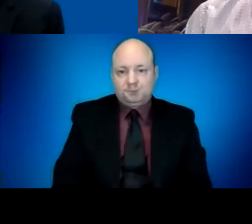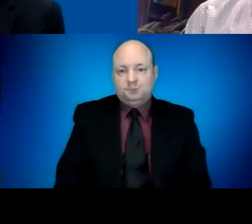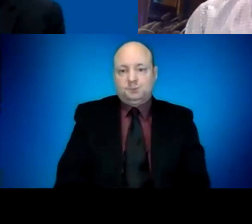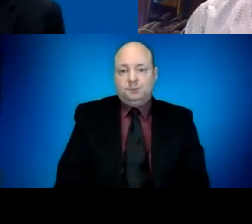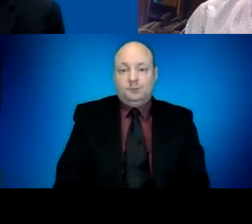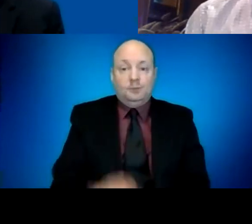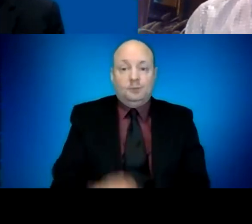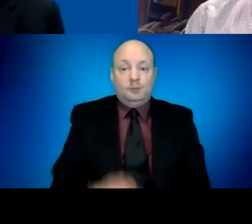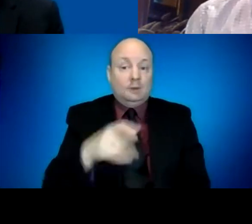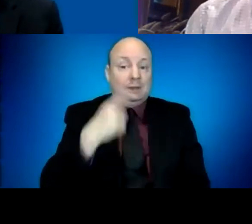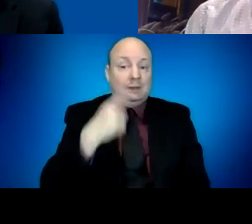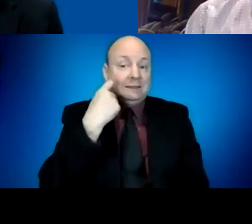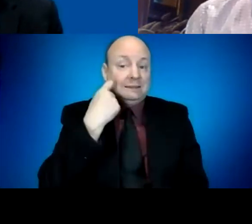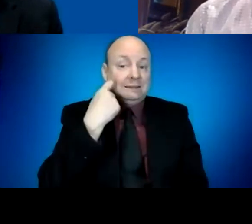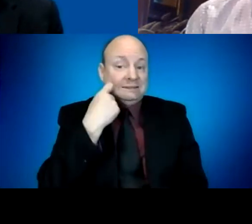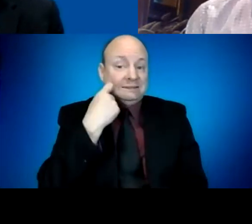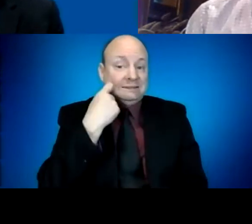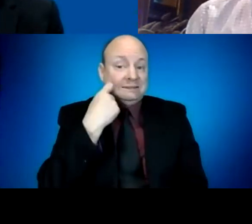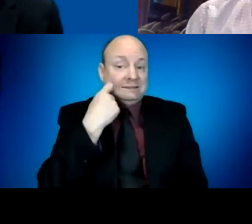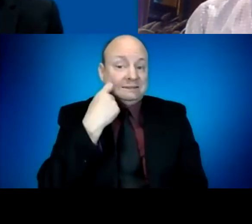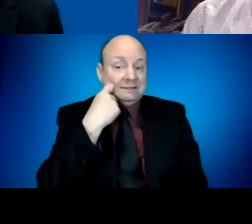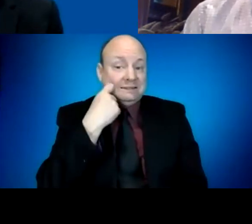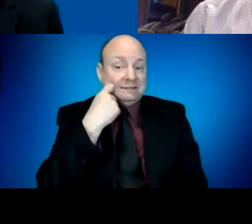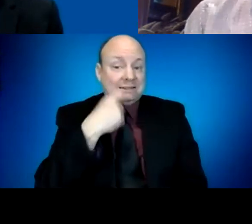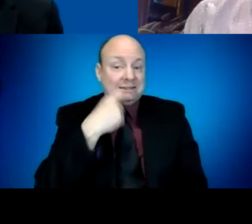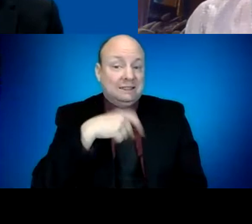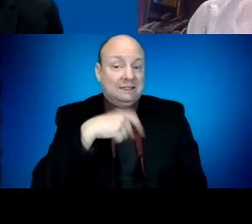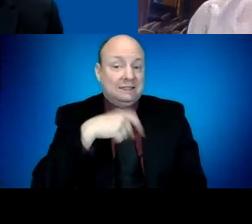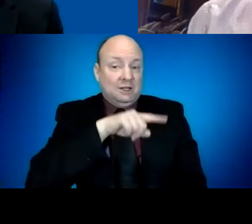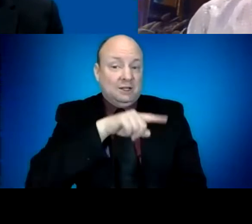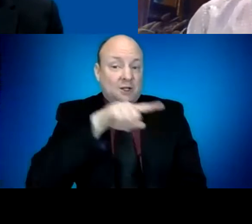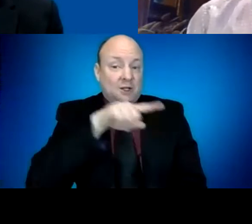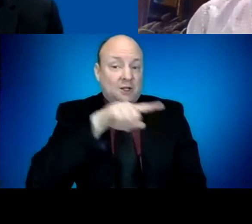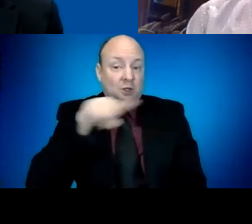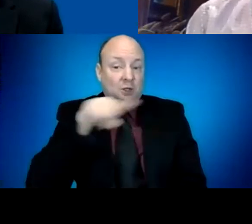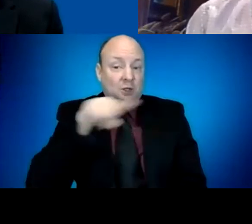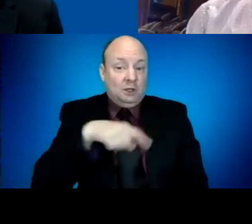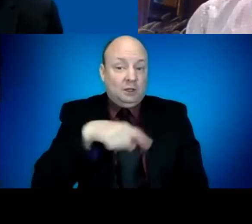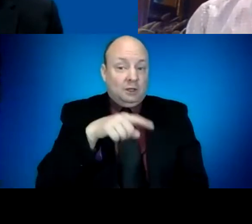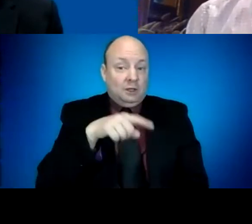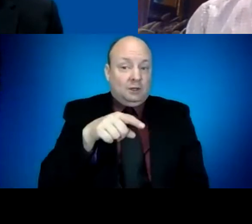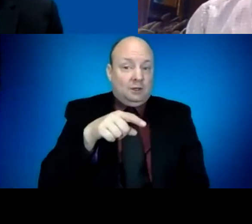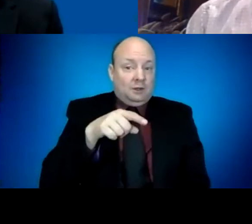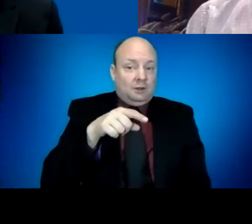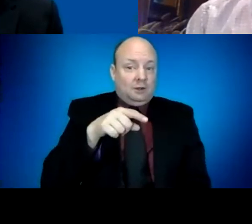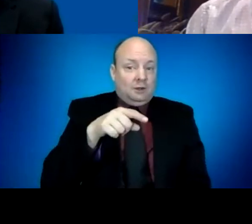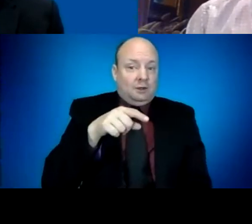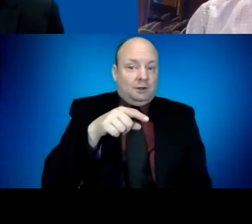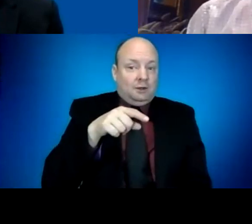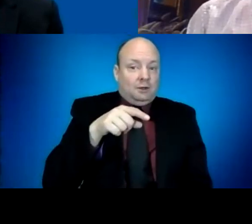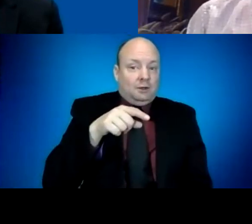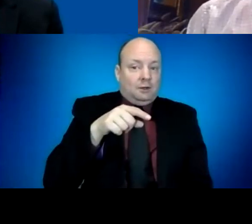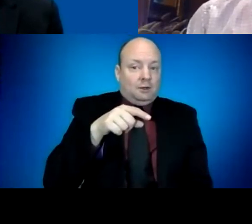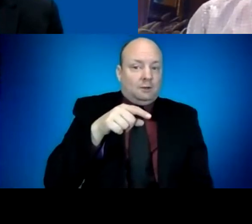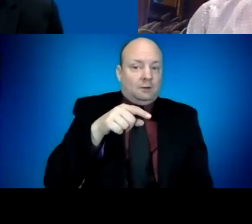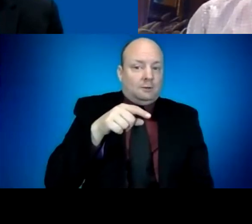framework could look like going into the summer and even through the fall, as we anticipate those cases will continue to go down. So I think we'll see